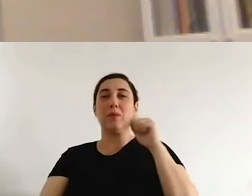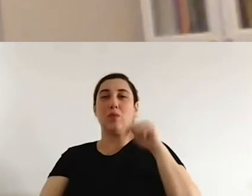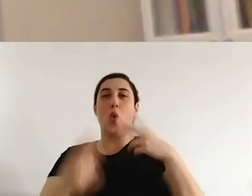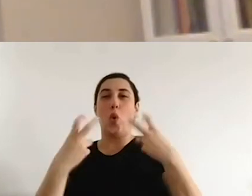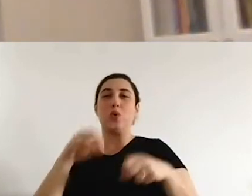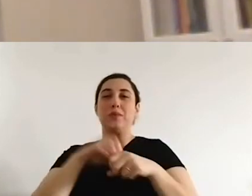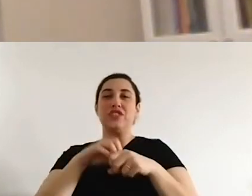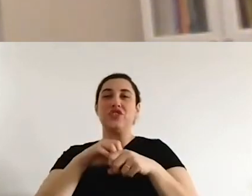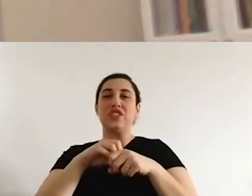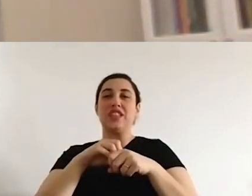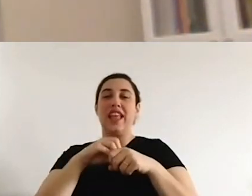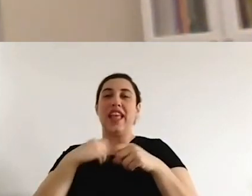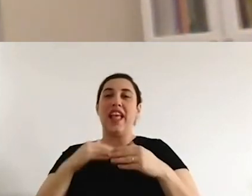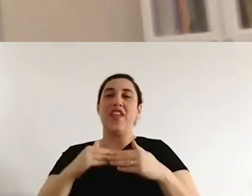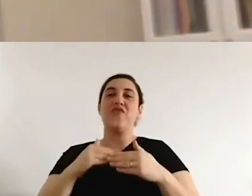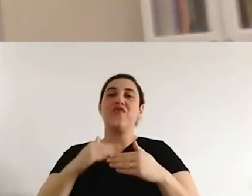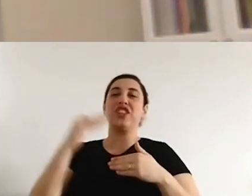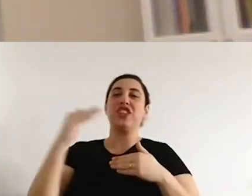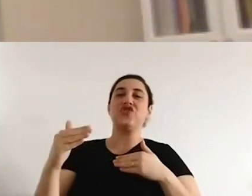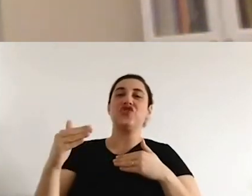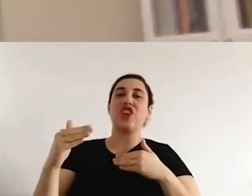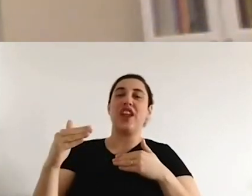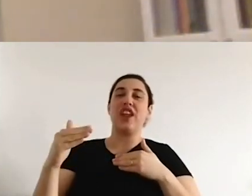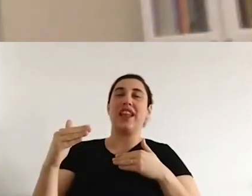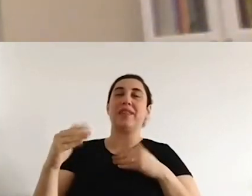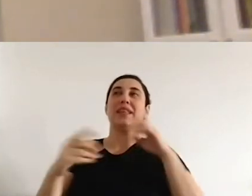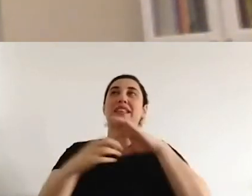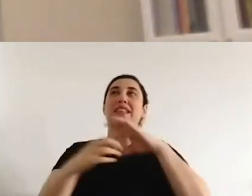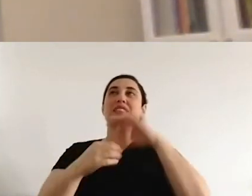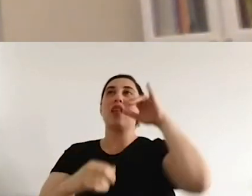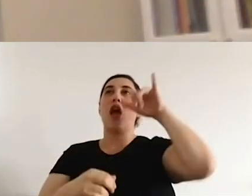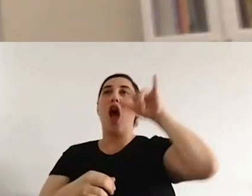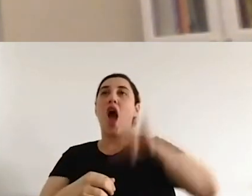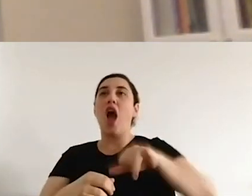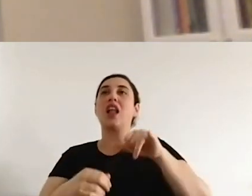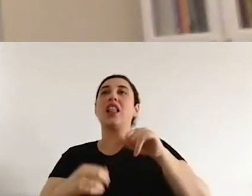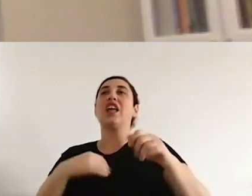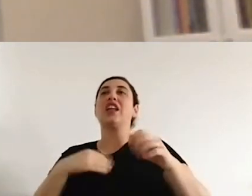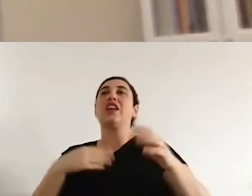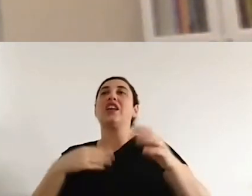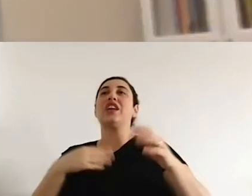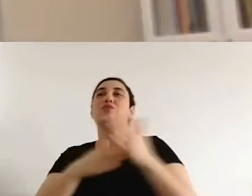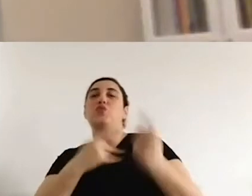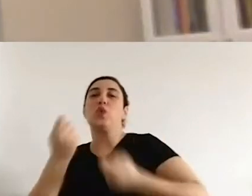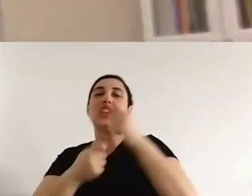session, I will tell you more about what's happening in the field.